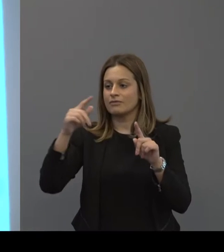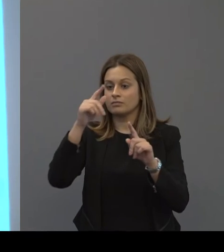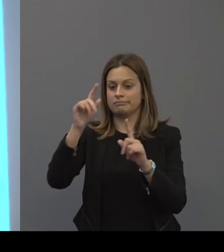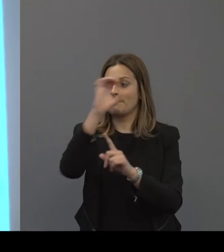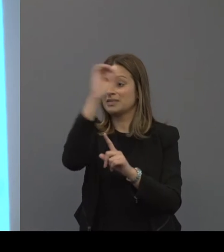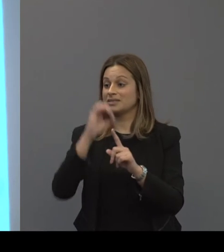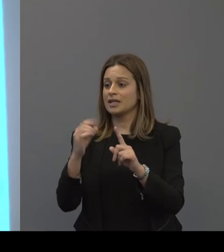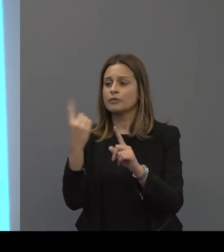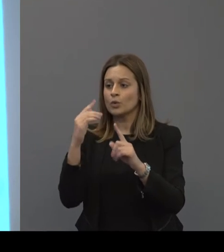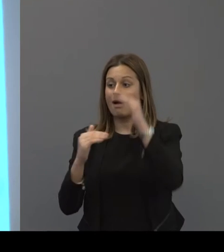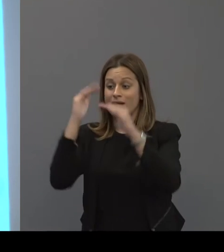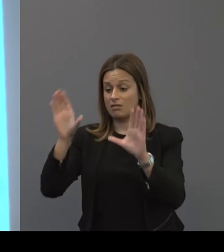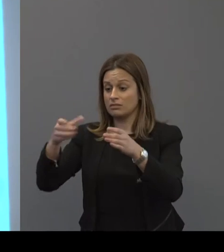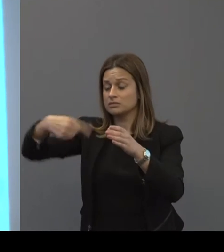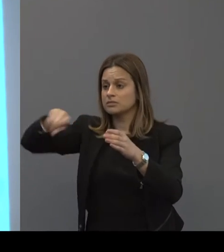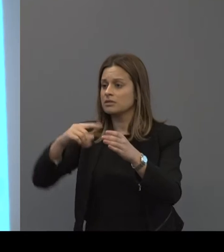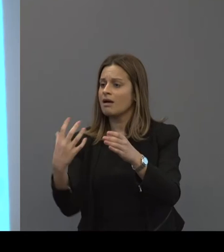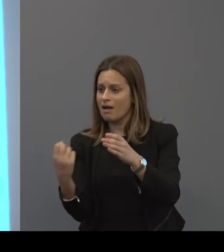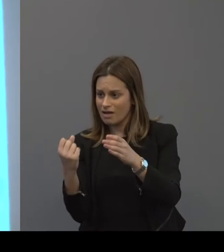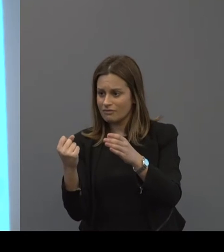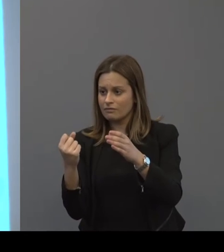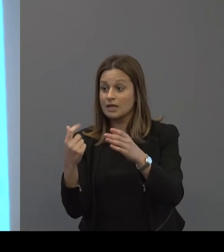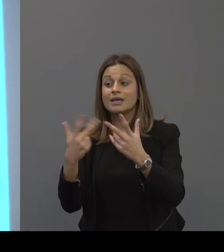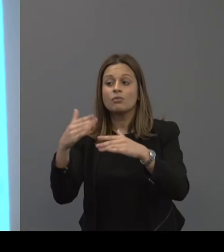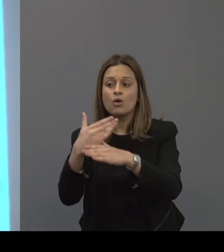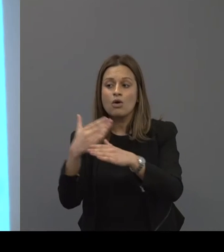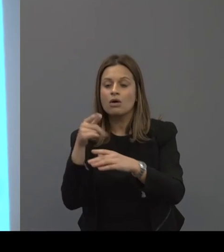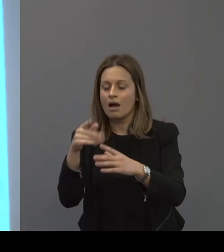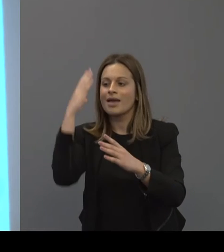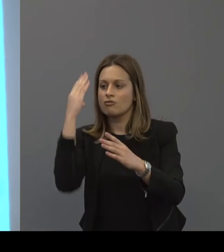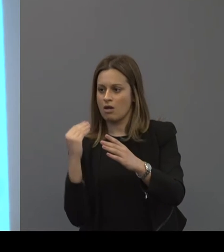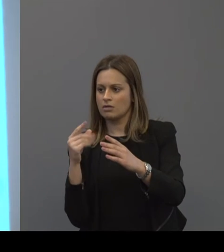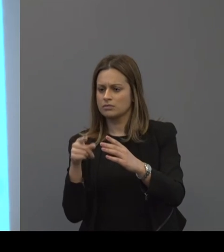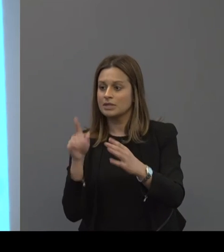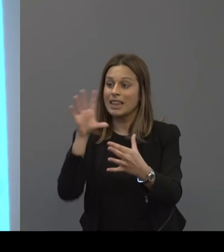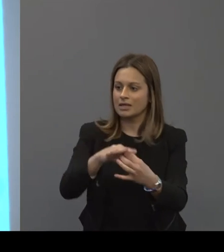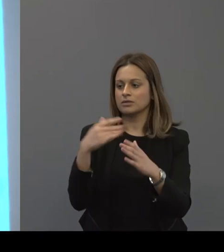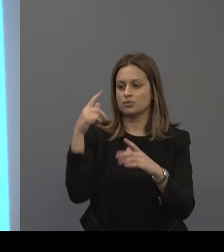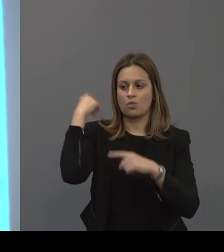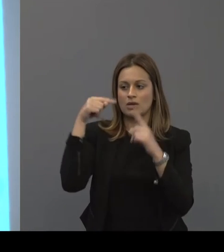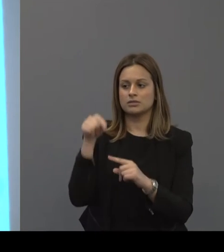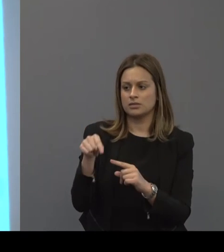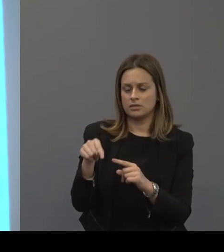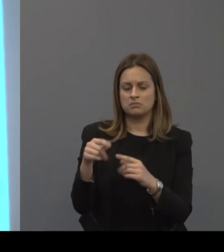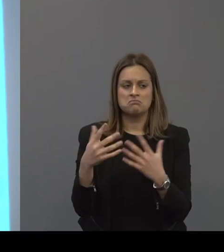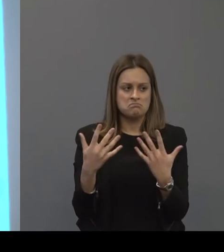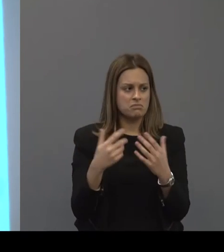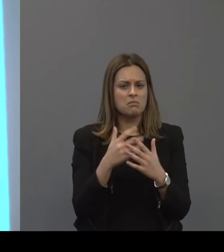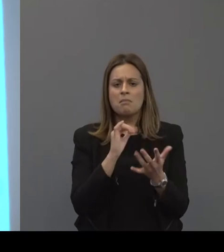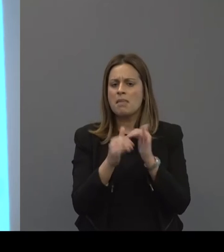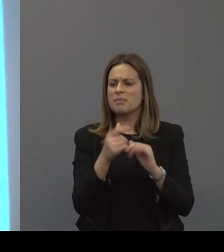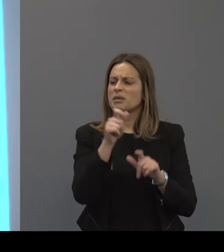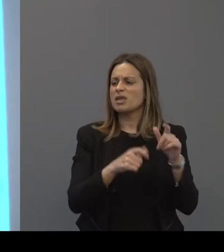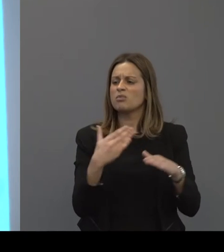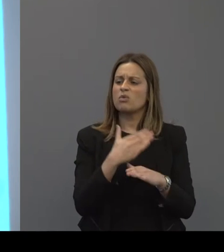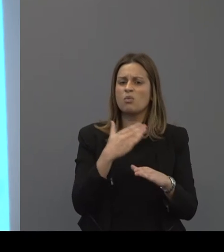of adults have have of the workers have hearing loss that we may attribute to noise. People who don't work